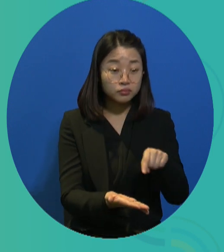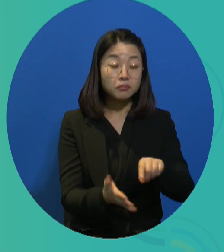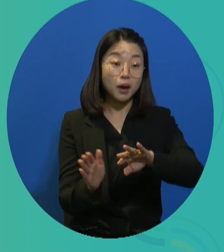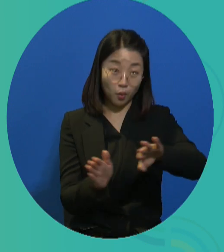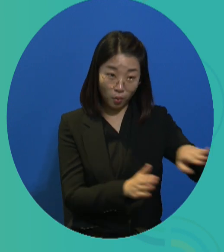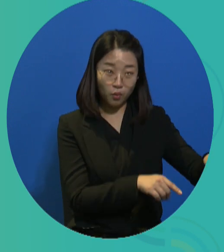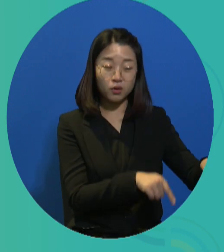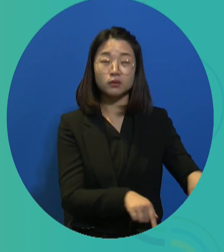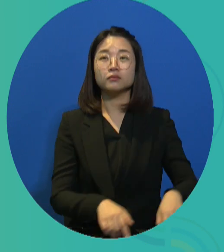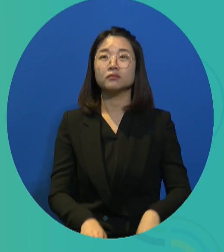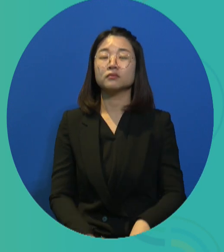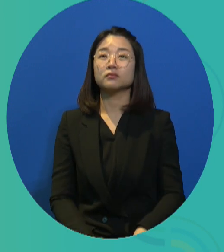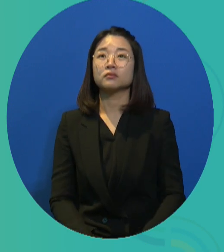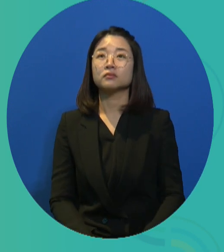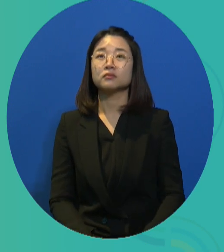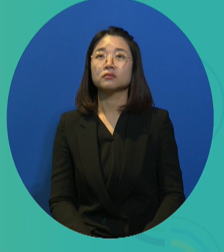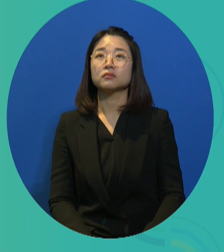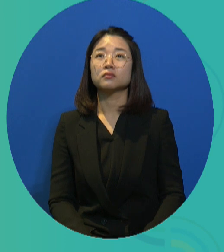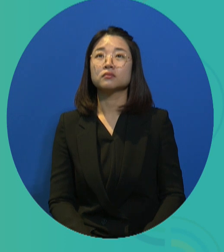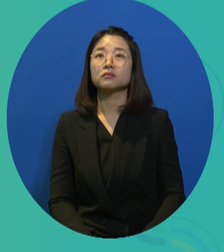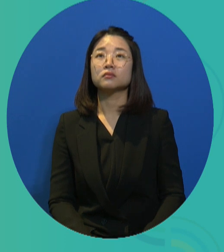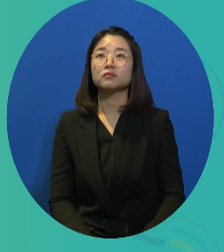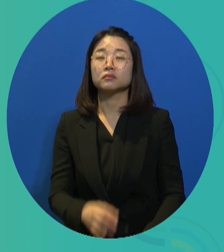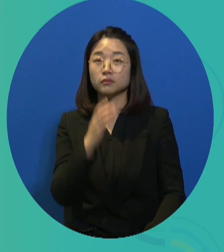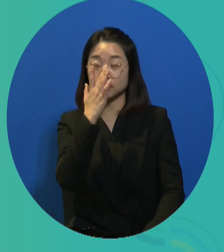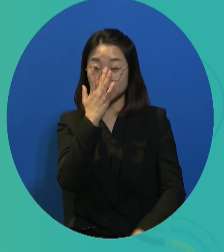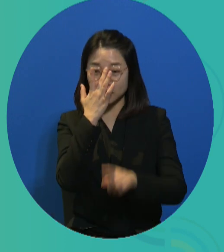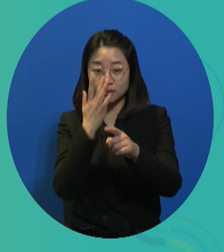biological desires and our most primal urges.